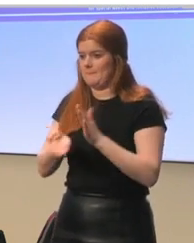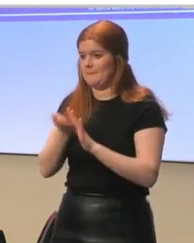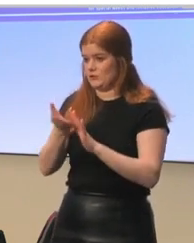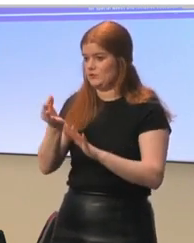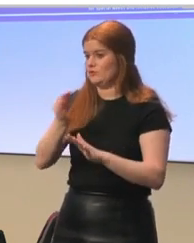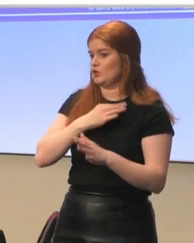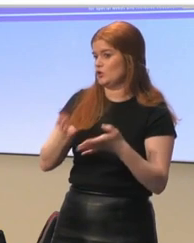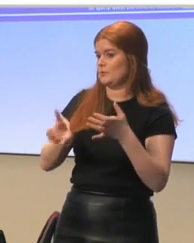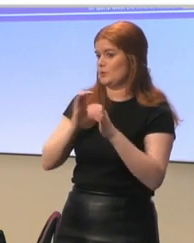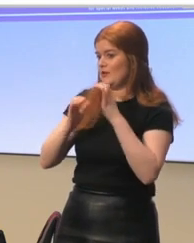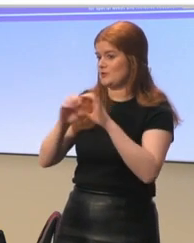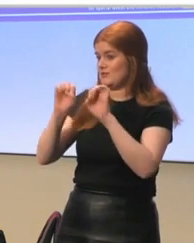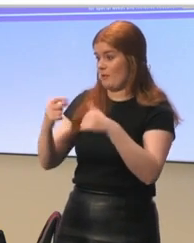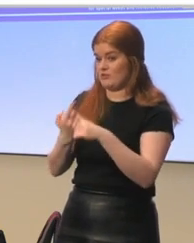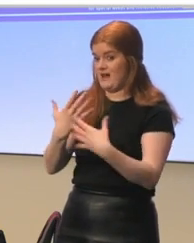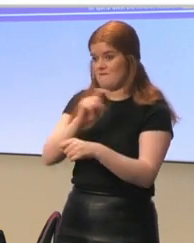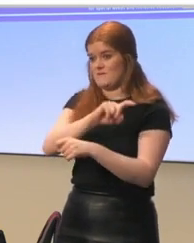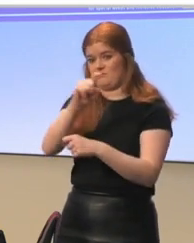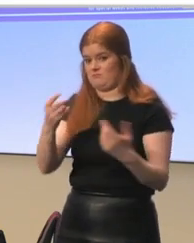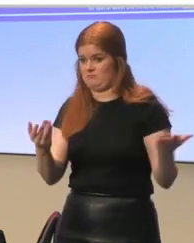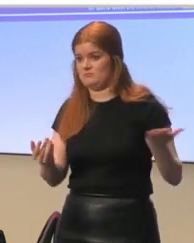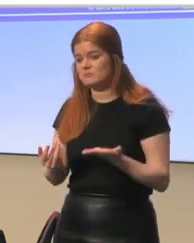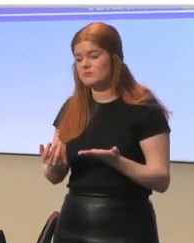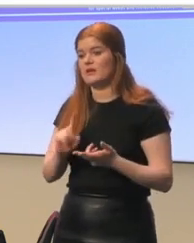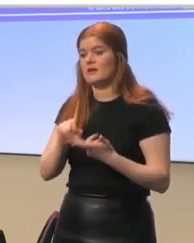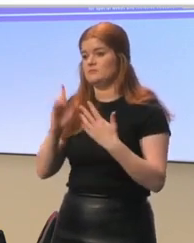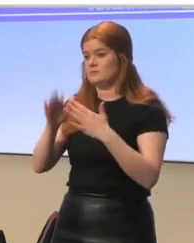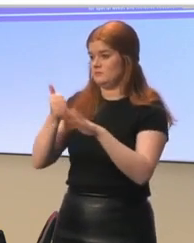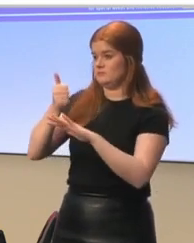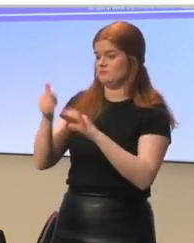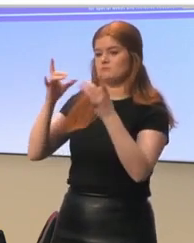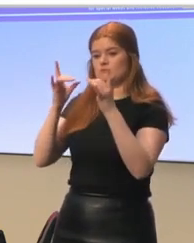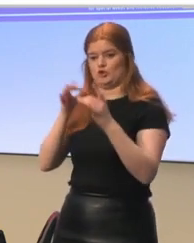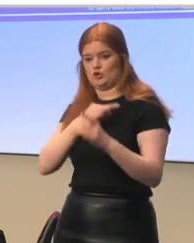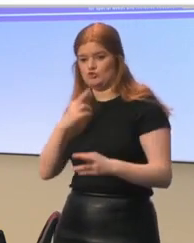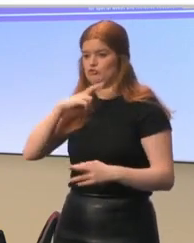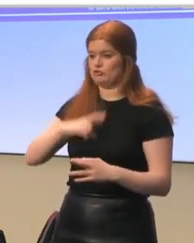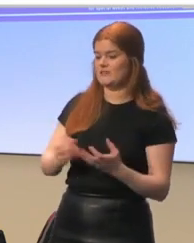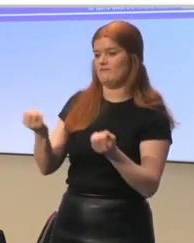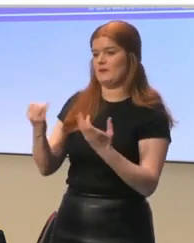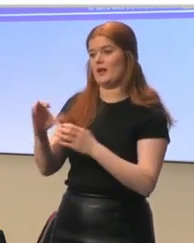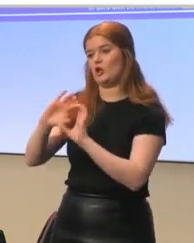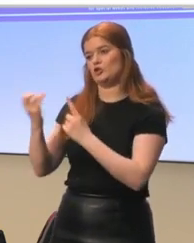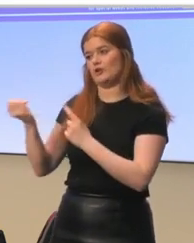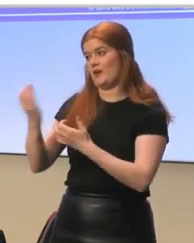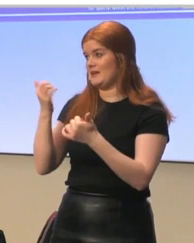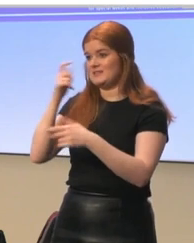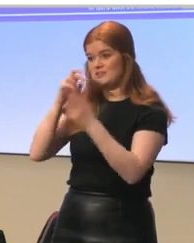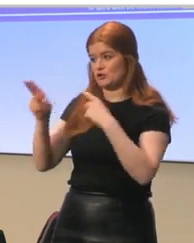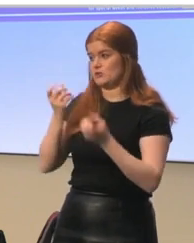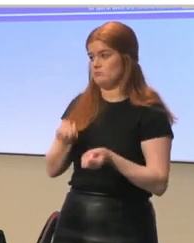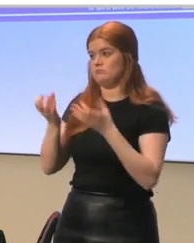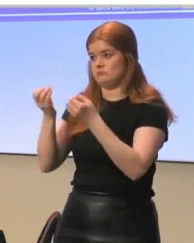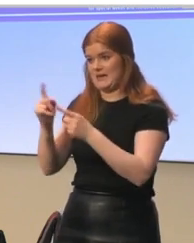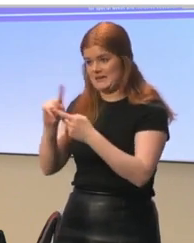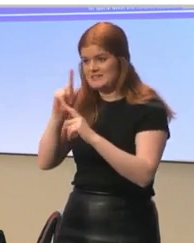effective communication systems that already exist. Establishing a helpful and fruitful feedback culture for teachers in teaching